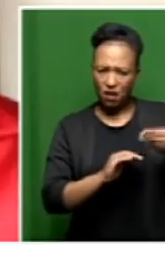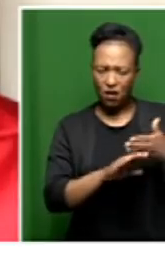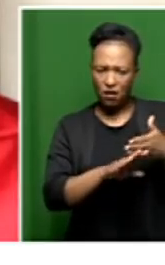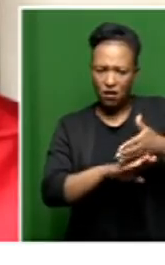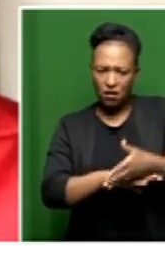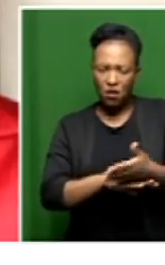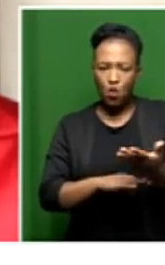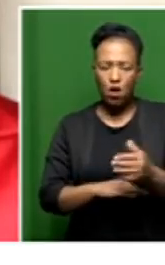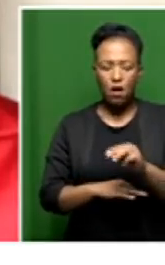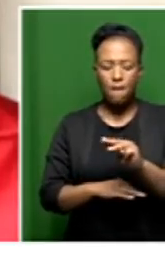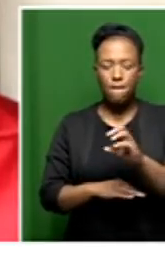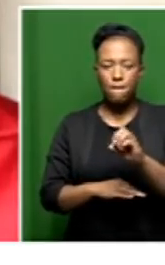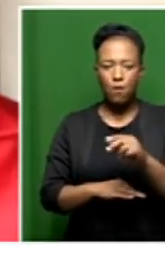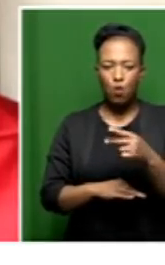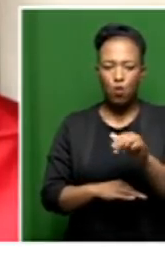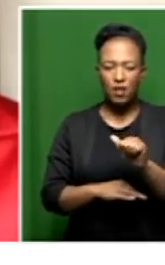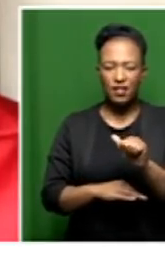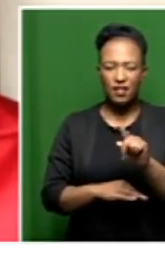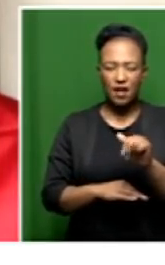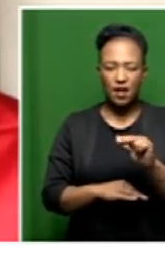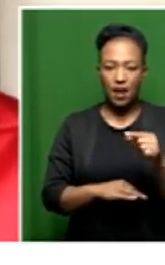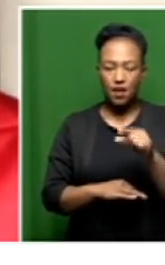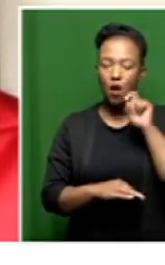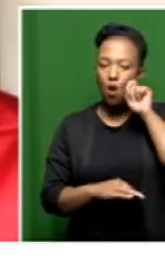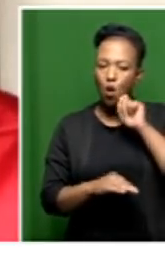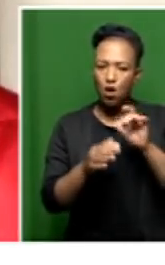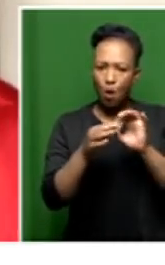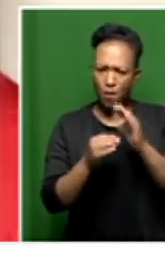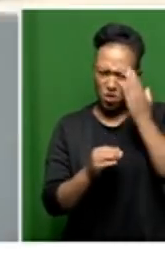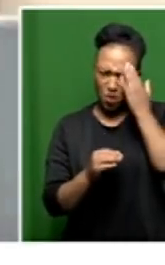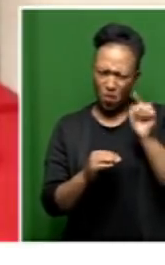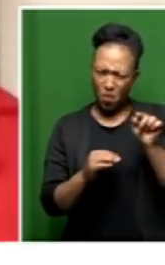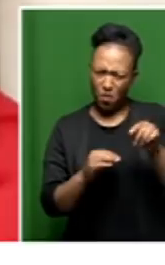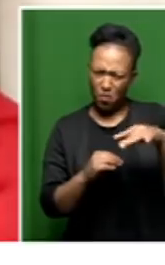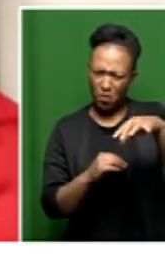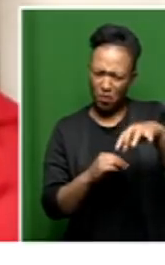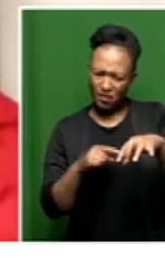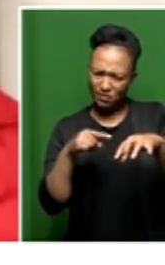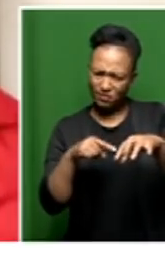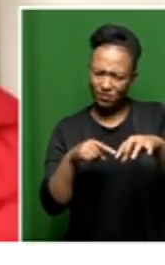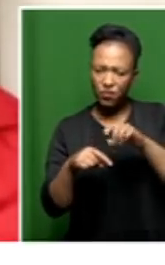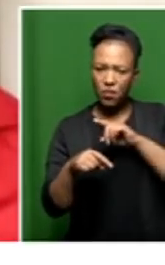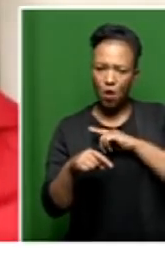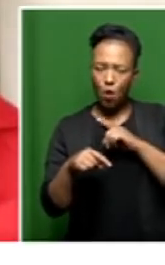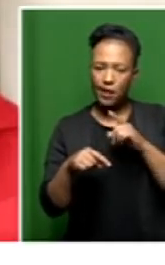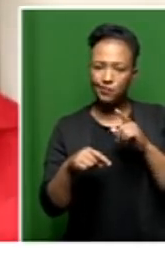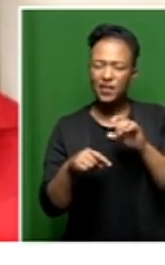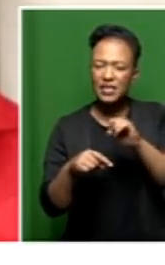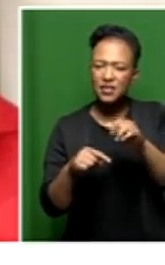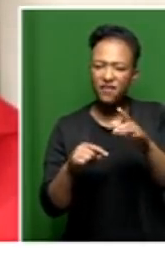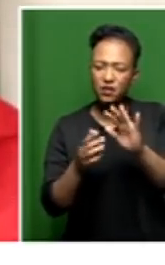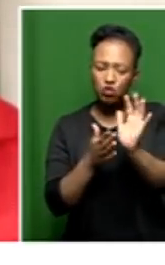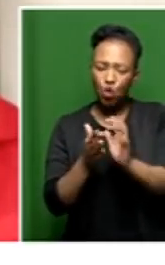the Gauteng prototype 20 old age home. And whether the expose that has been done by